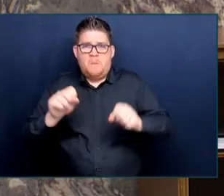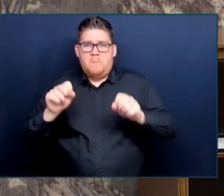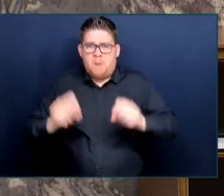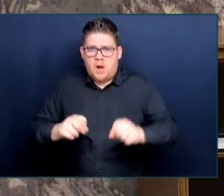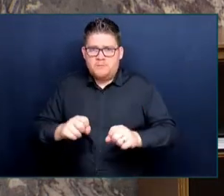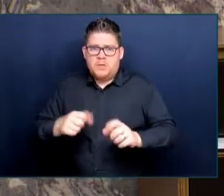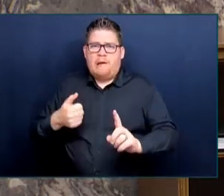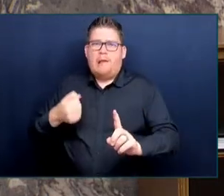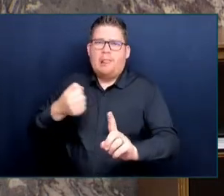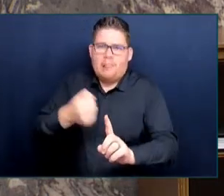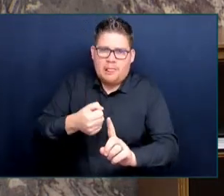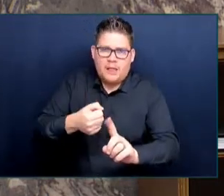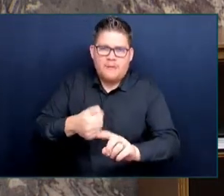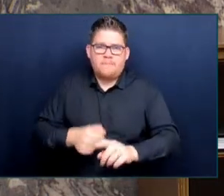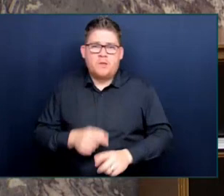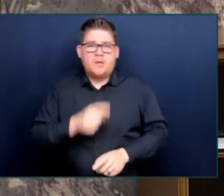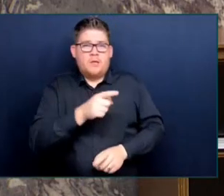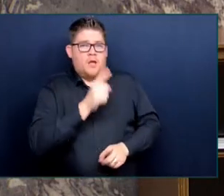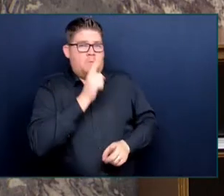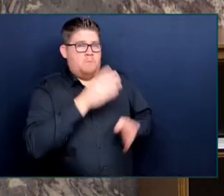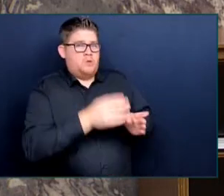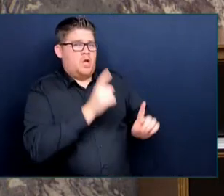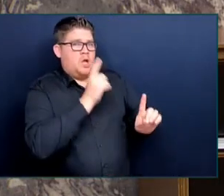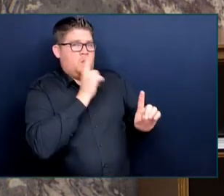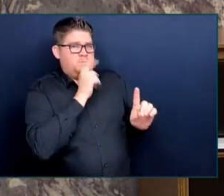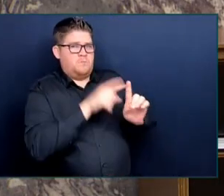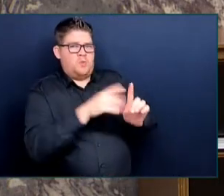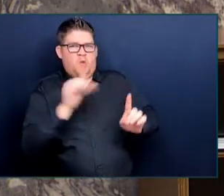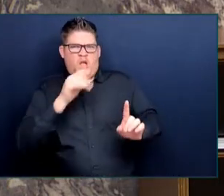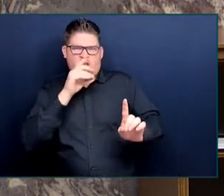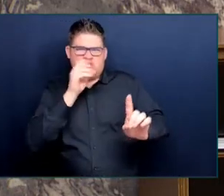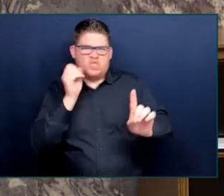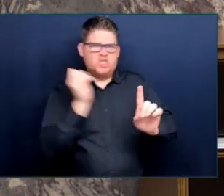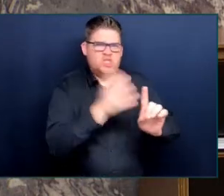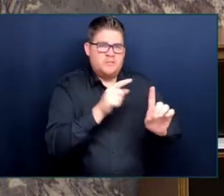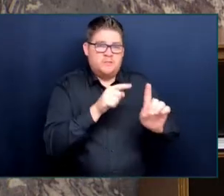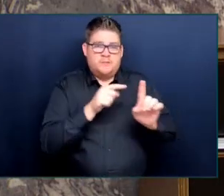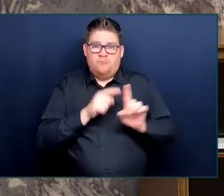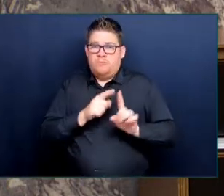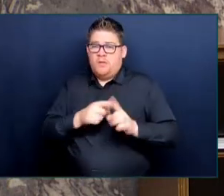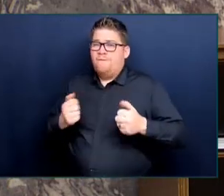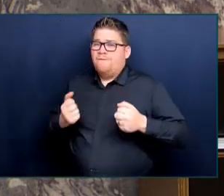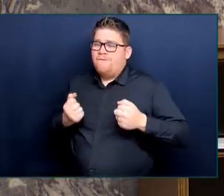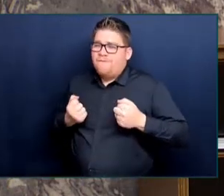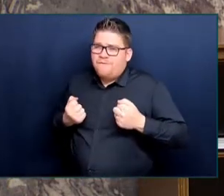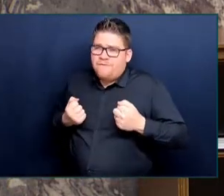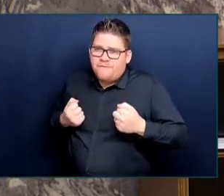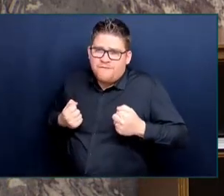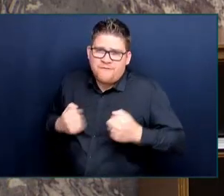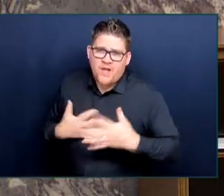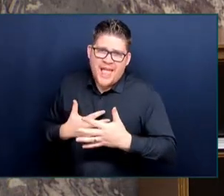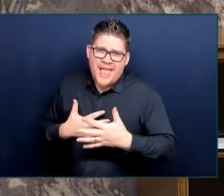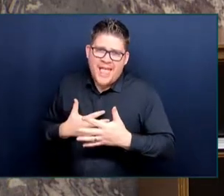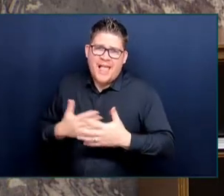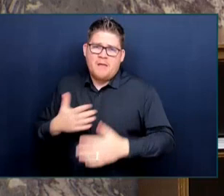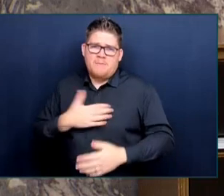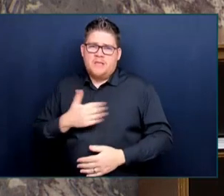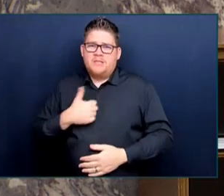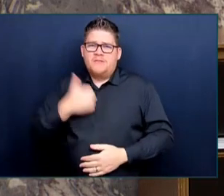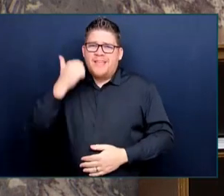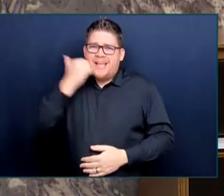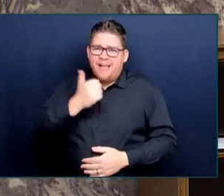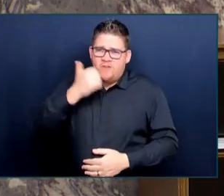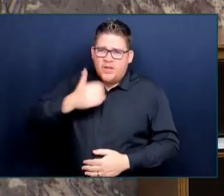says, and I quote, I fear for my personal safety and fear that more violent incidents are yet to